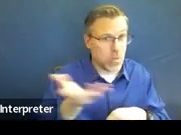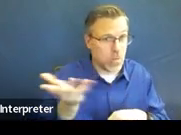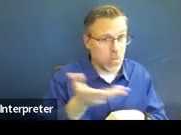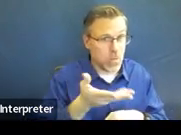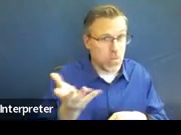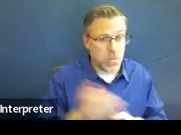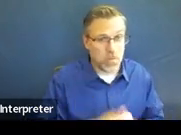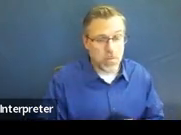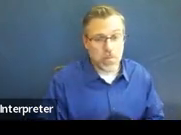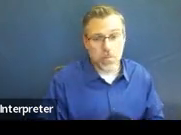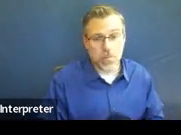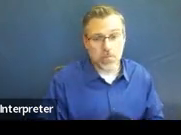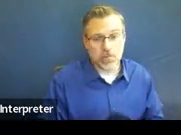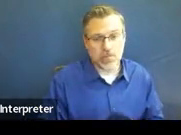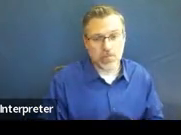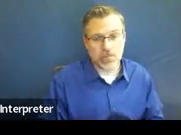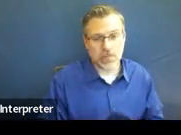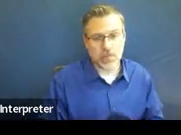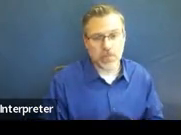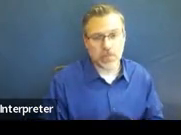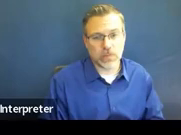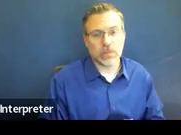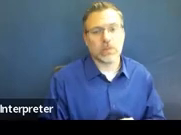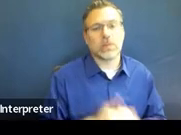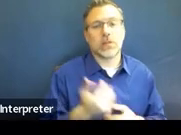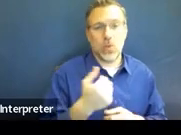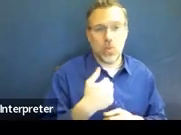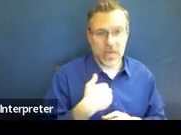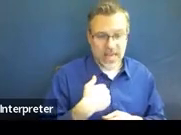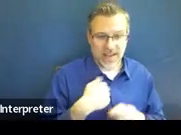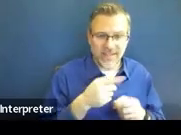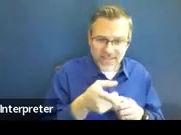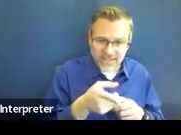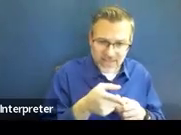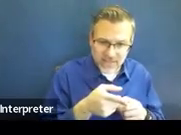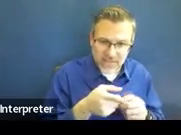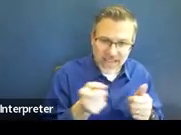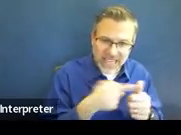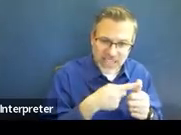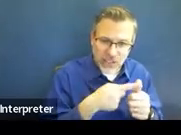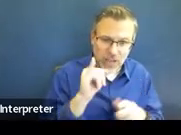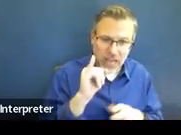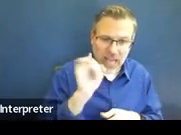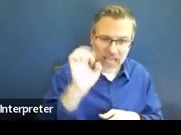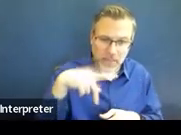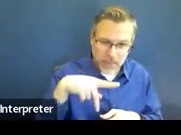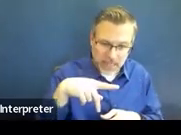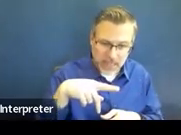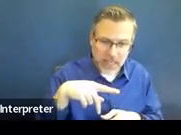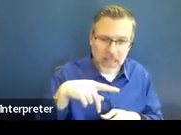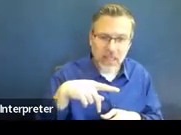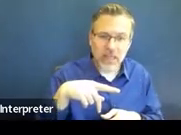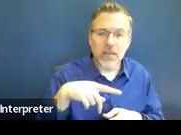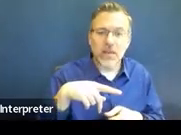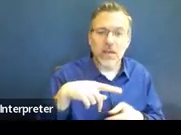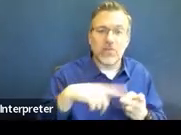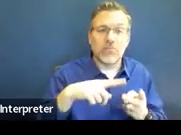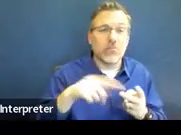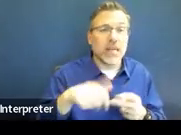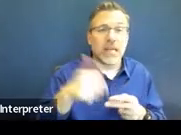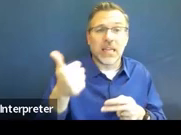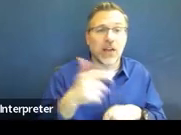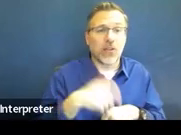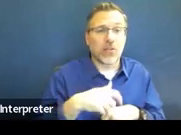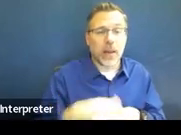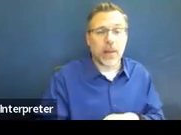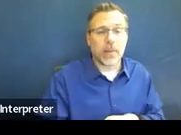Okay, so we have an initial IEP. Any other time they could not waive if they're not at